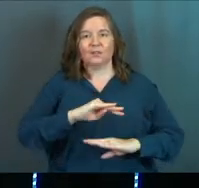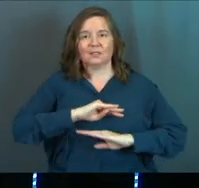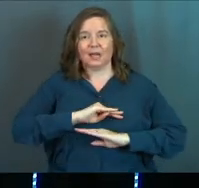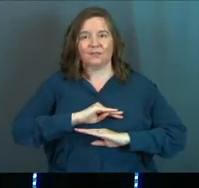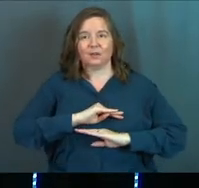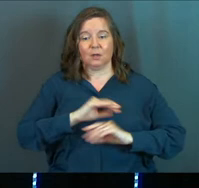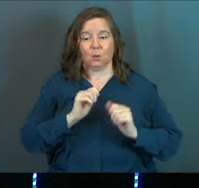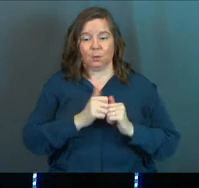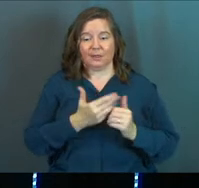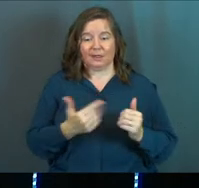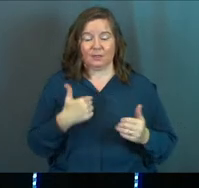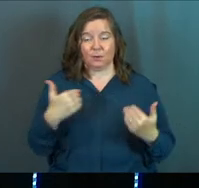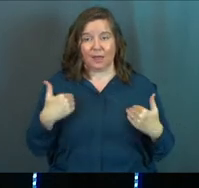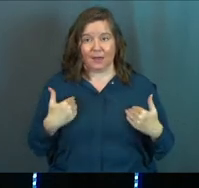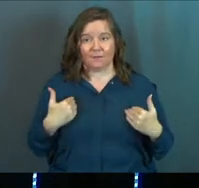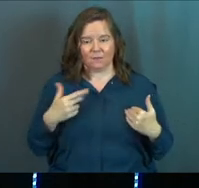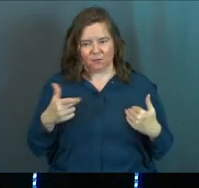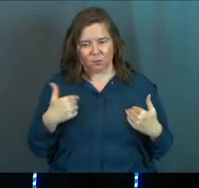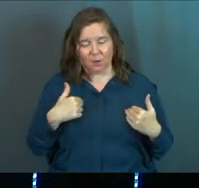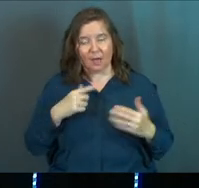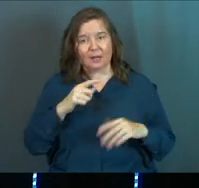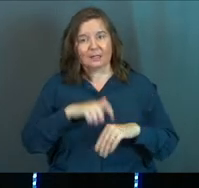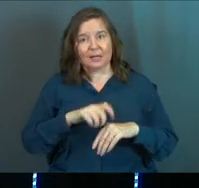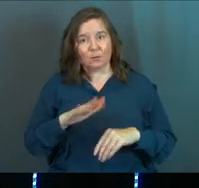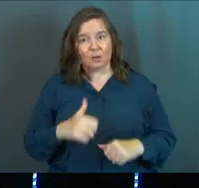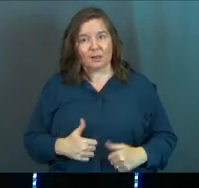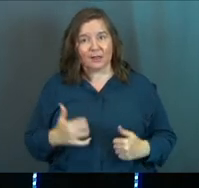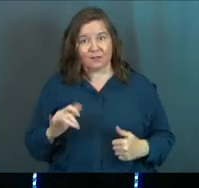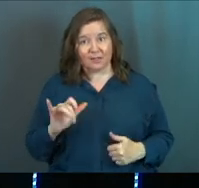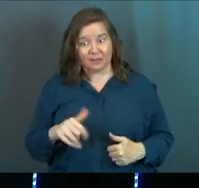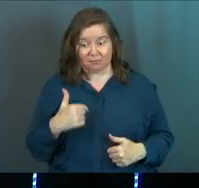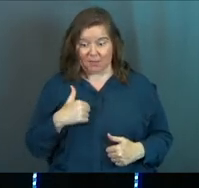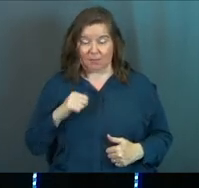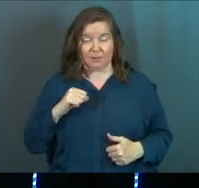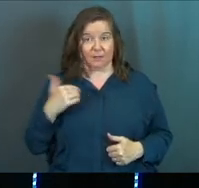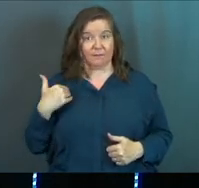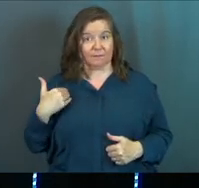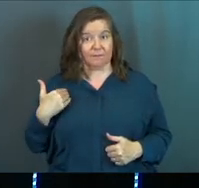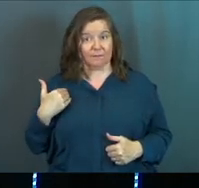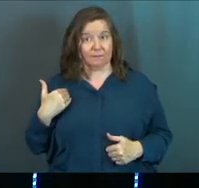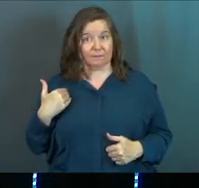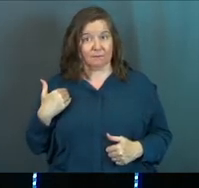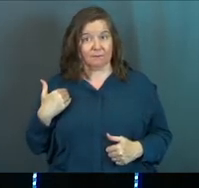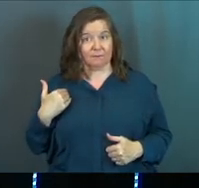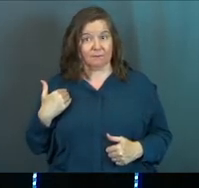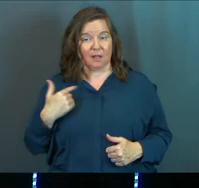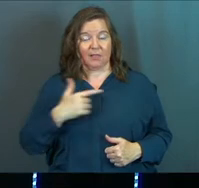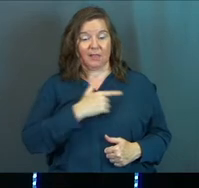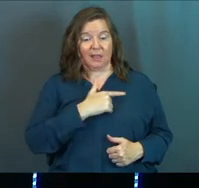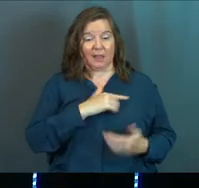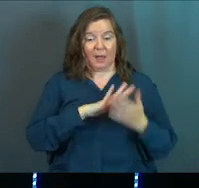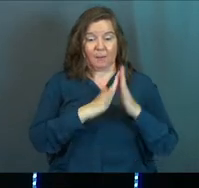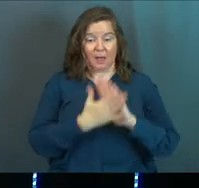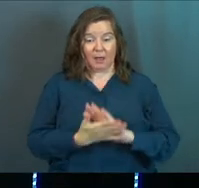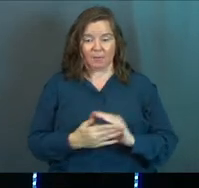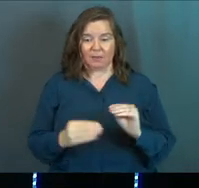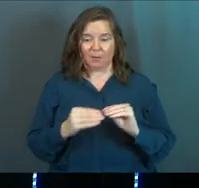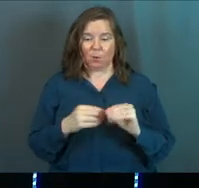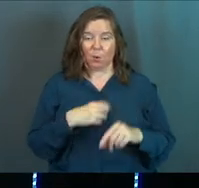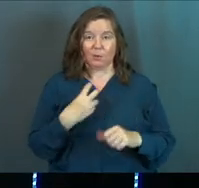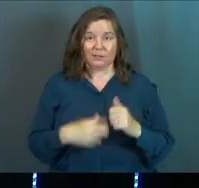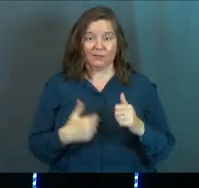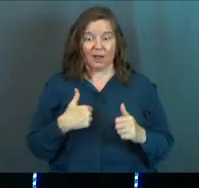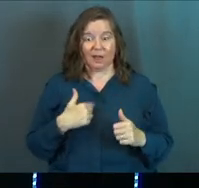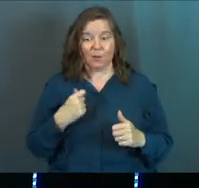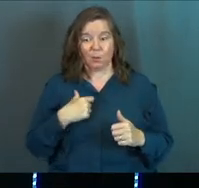satisfied, even with the things that we have. Have ever had a period of time in your life like that? I have. That the lazier I got, the more